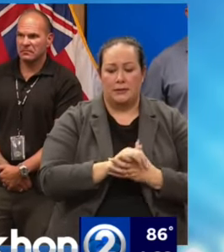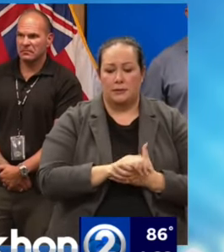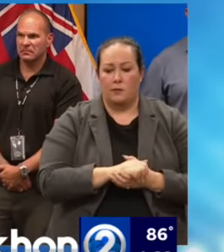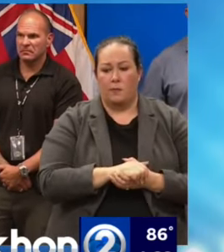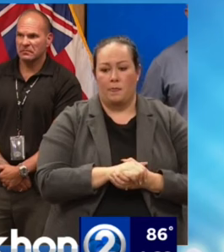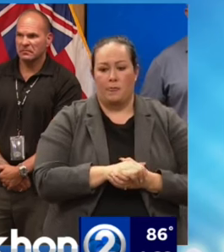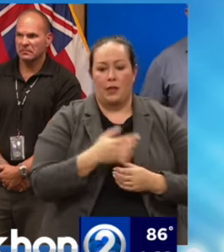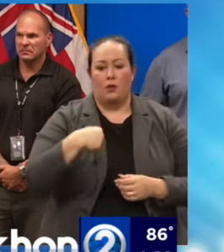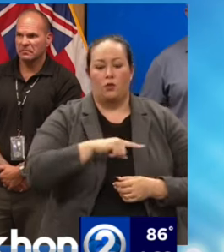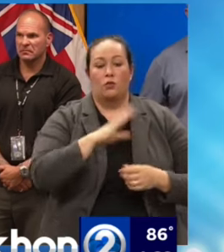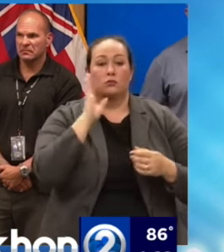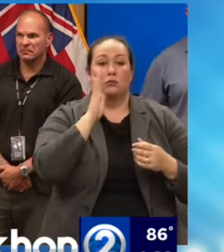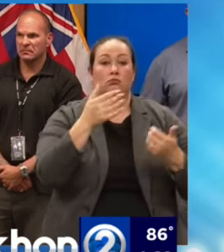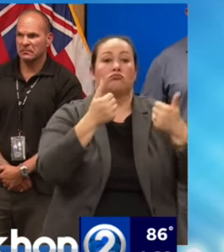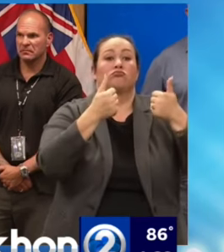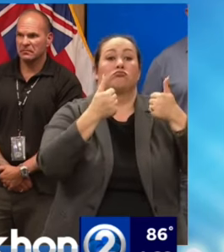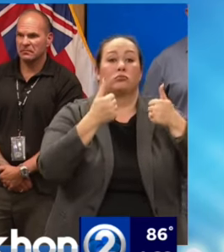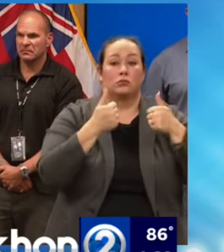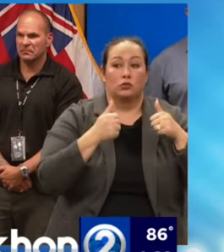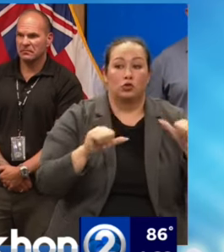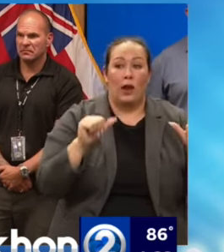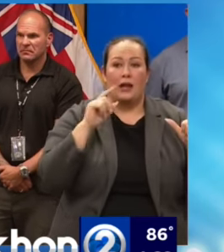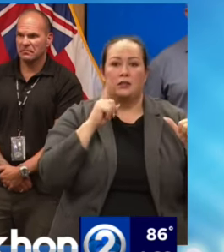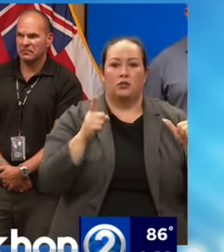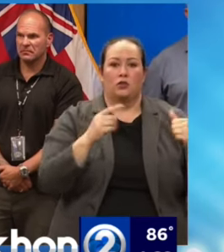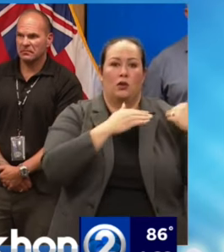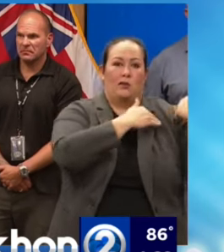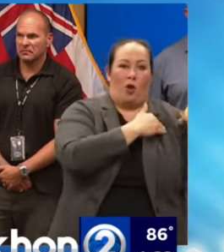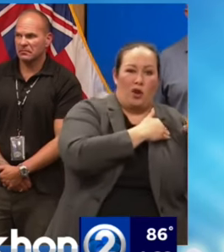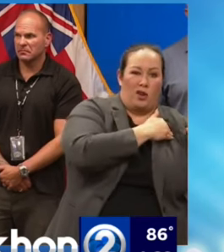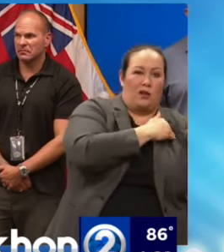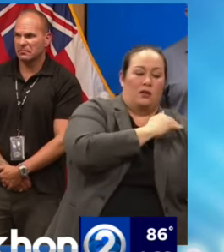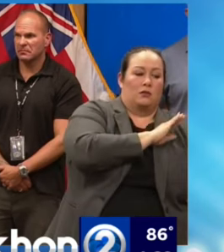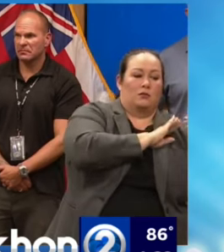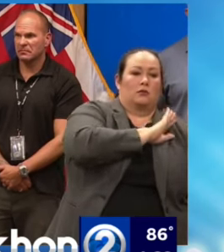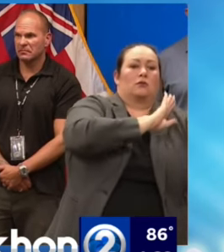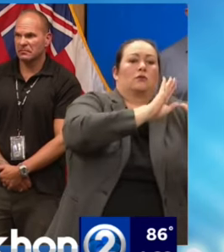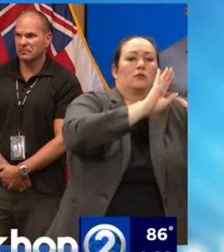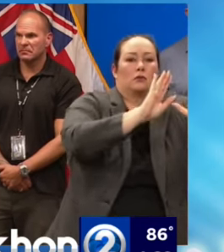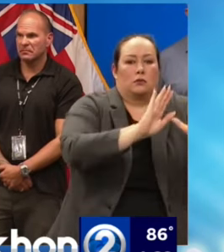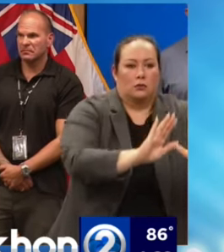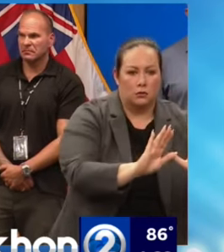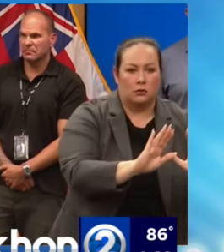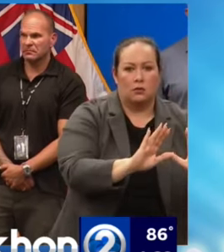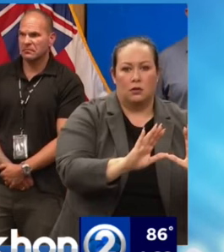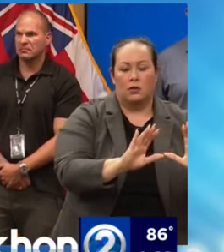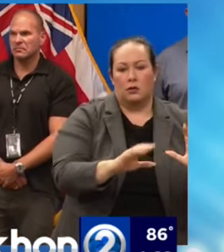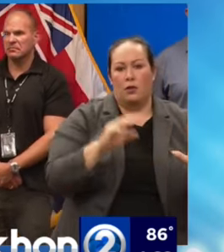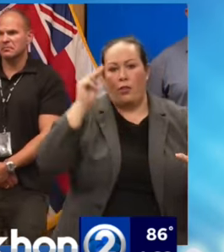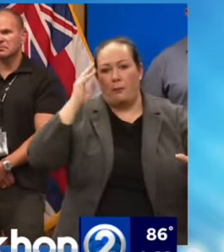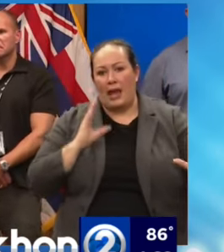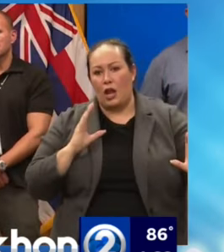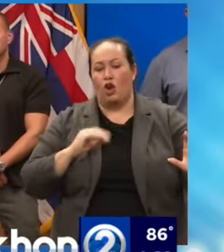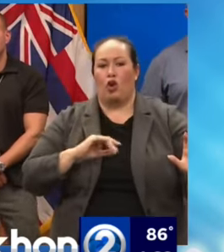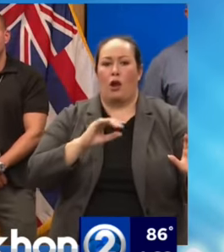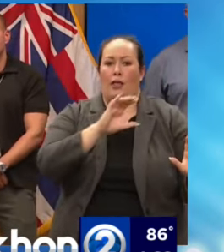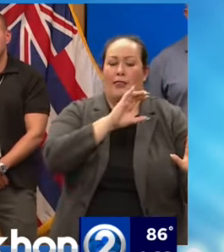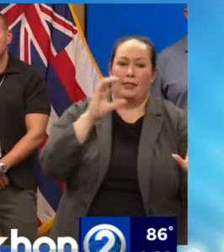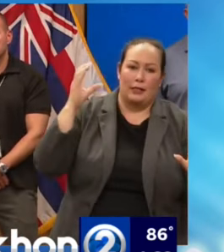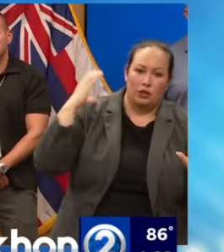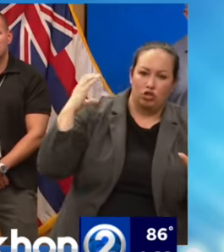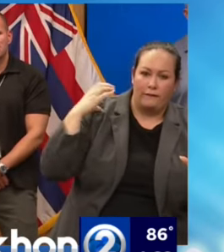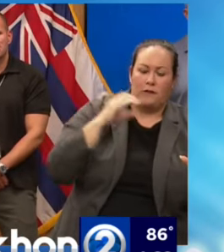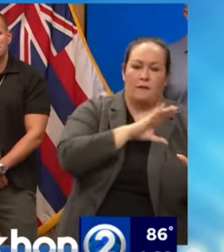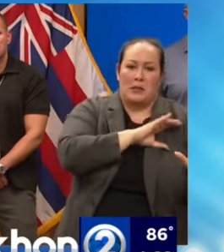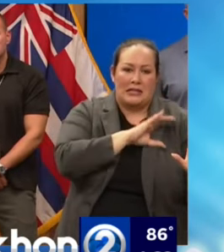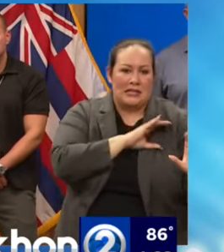unburden to the greatest extent possible the Mayor, Chief of Police, and the Fire Chief, as they do their